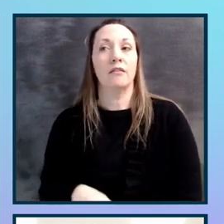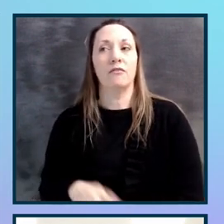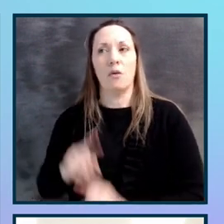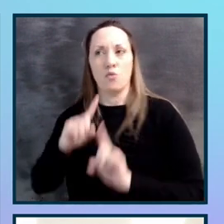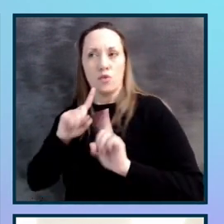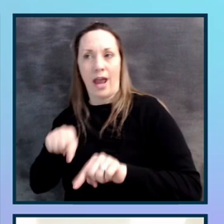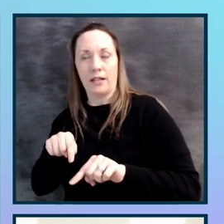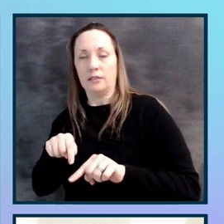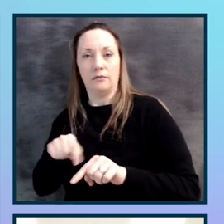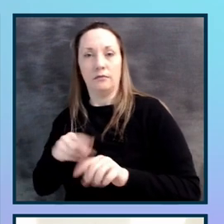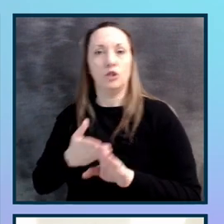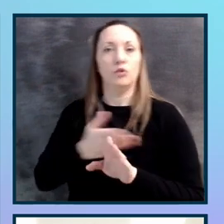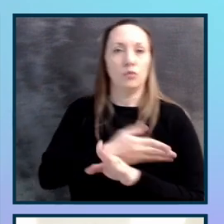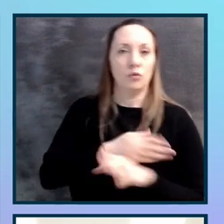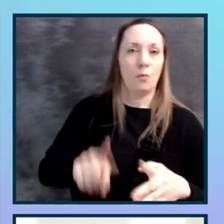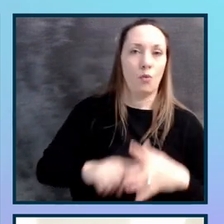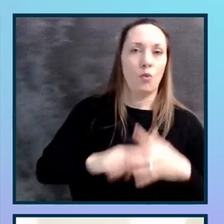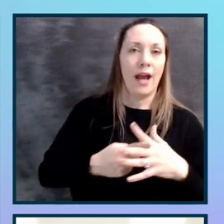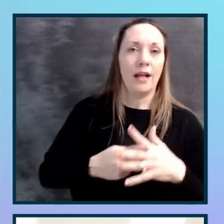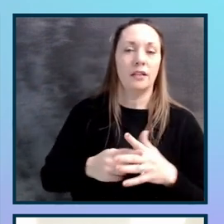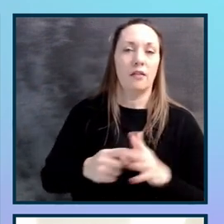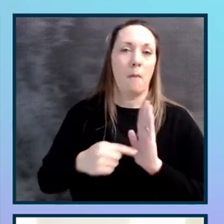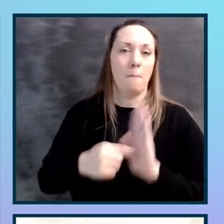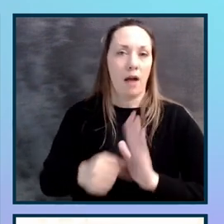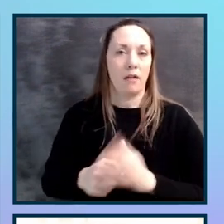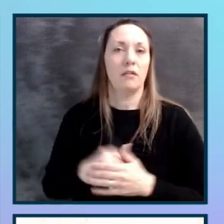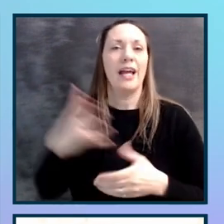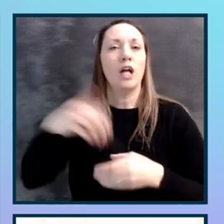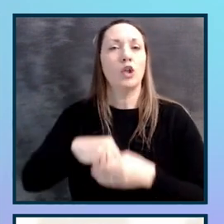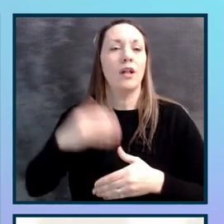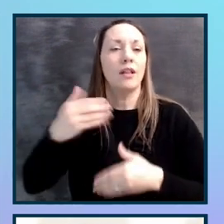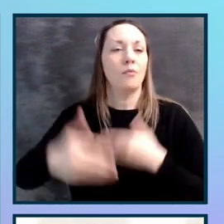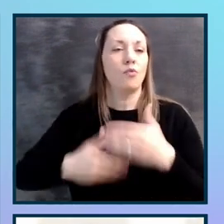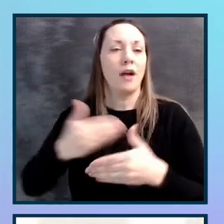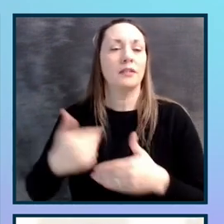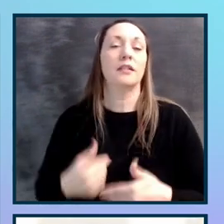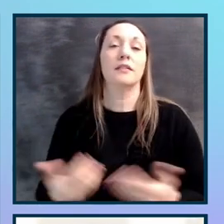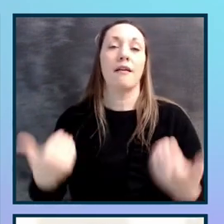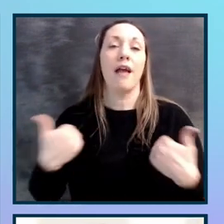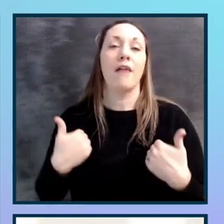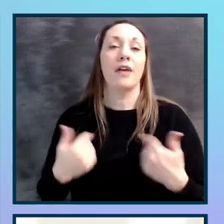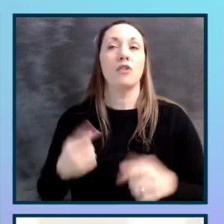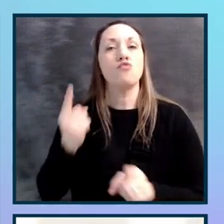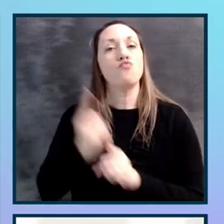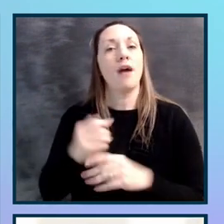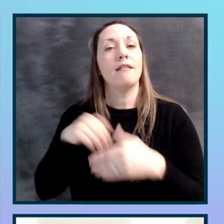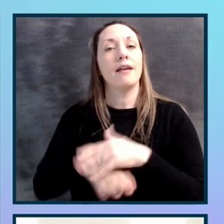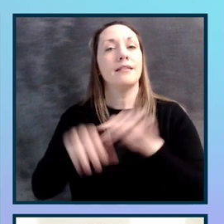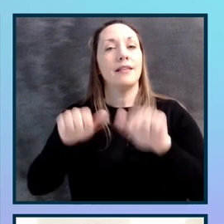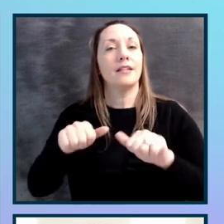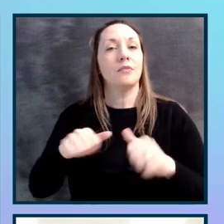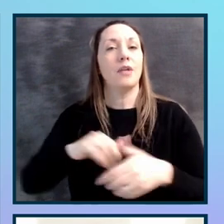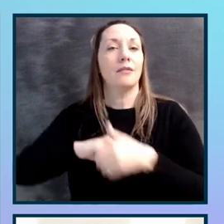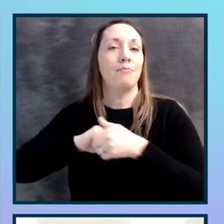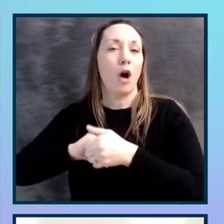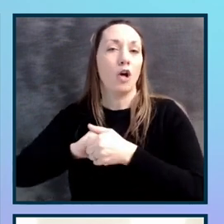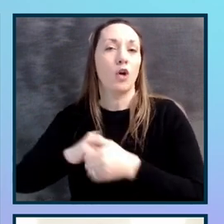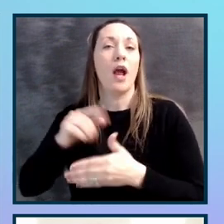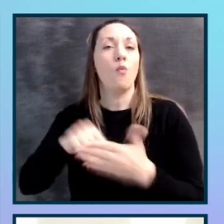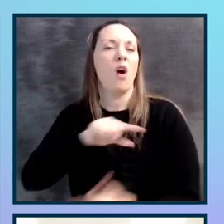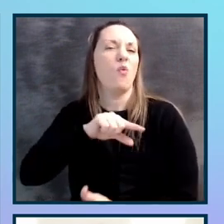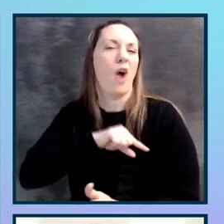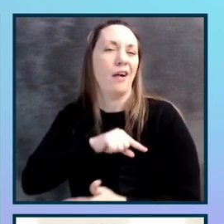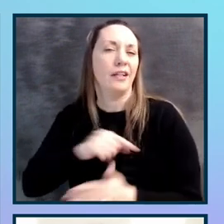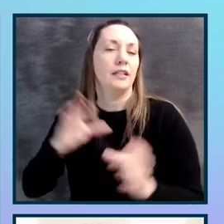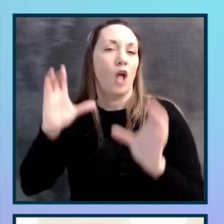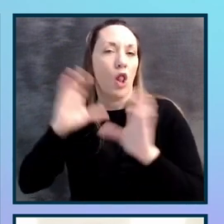to a proactive model, including the process of selecting the right accessibility partner and what qualities you should look for, how